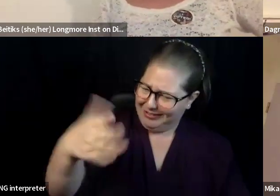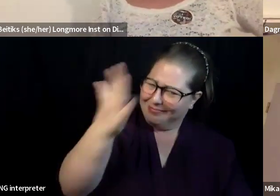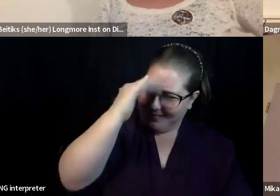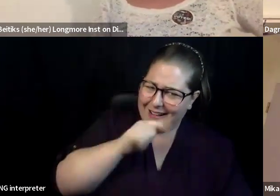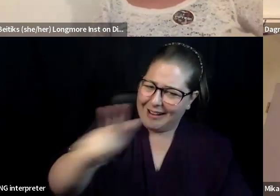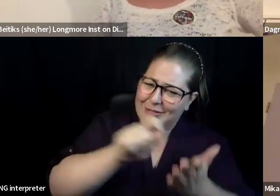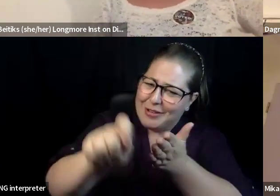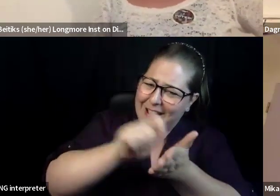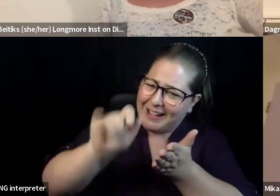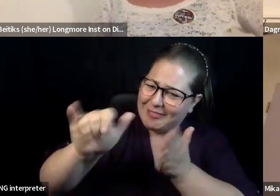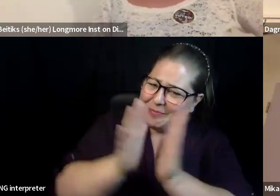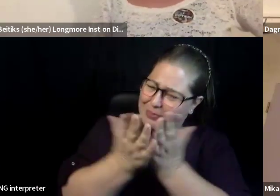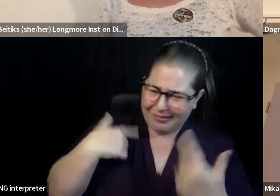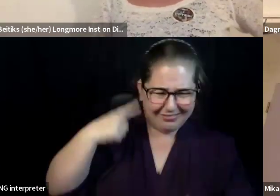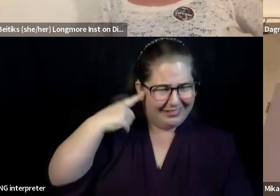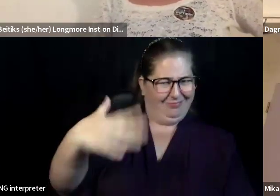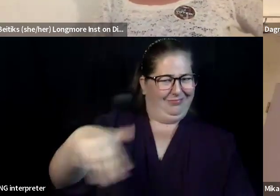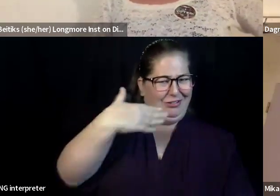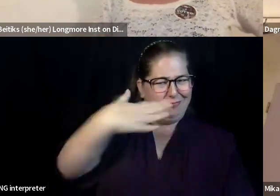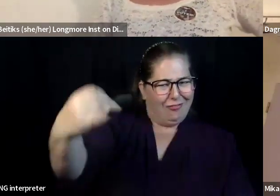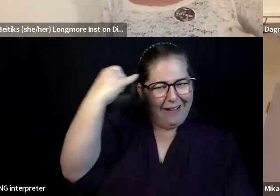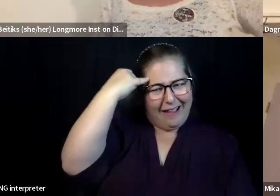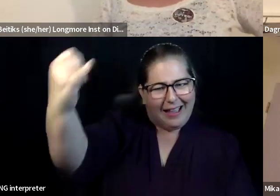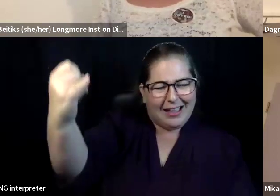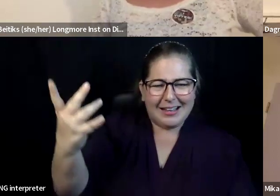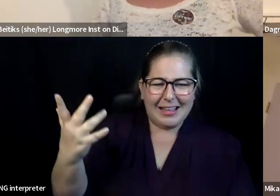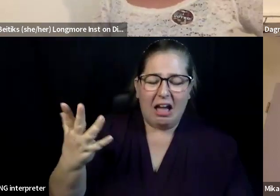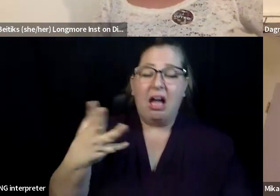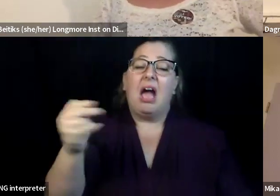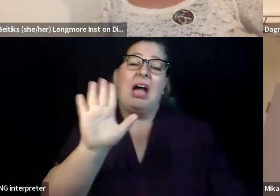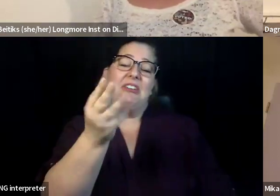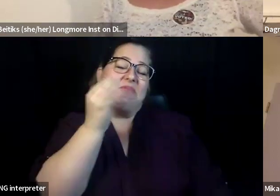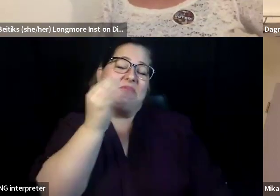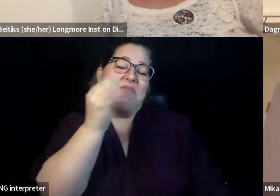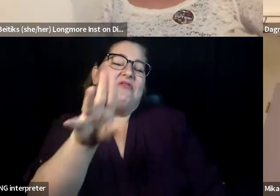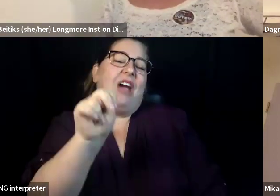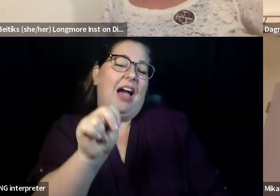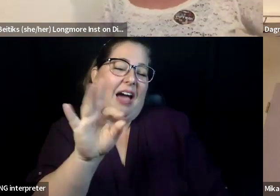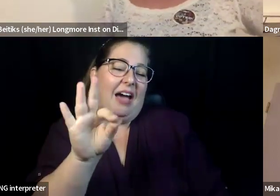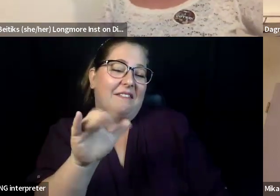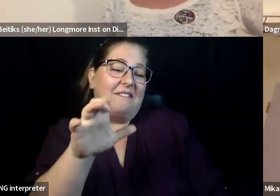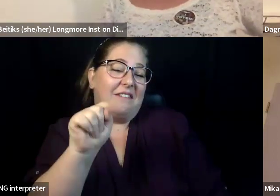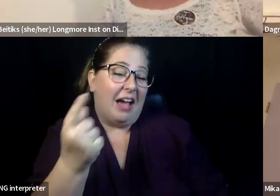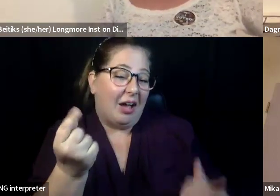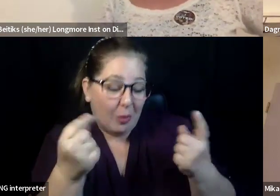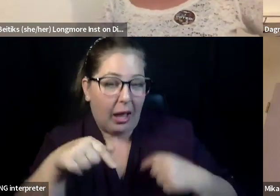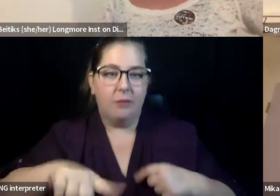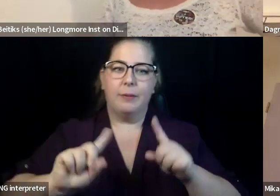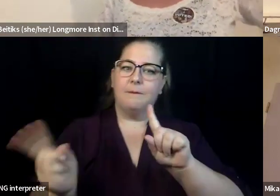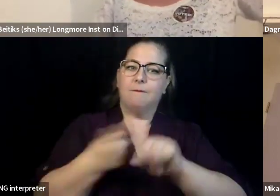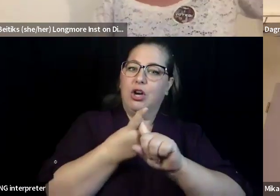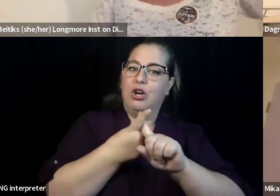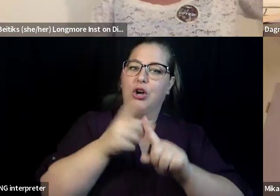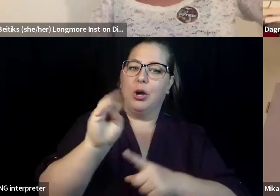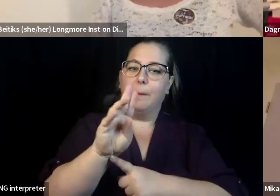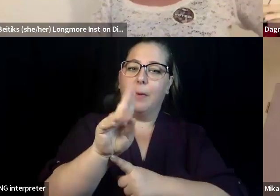center that, uh, we've been able to find. So yes. Um, yeah, someone should tell us really early if we're wrong about that.